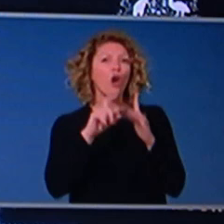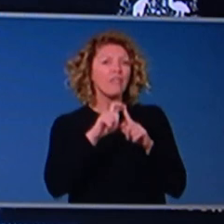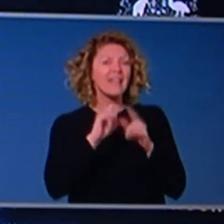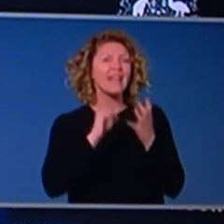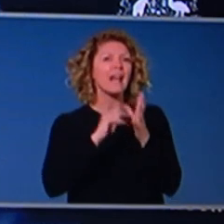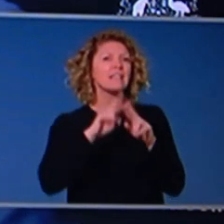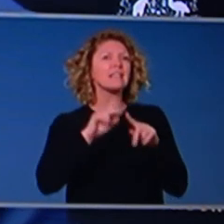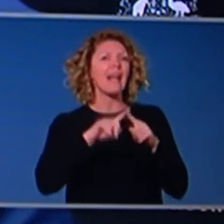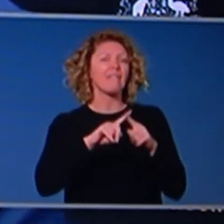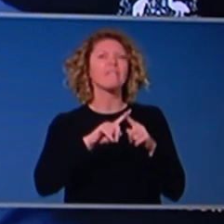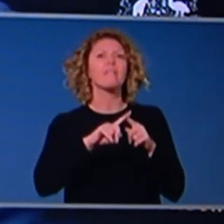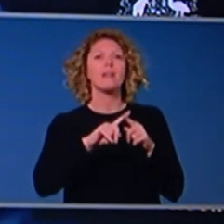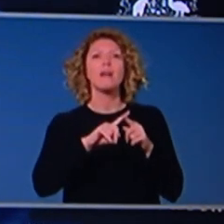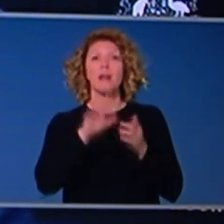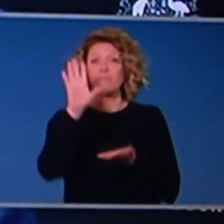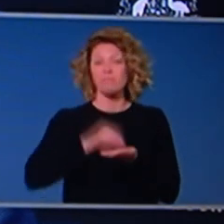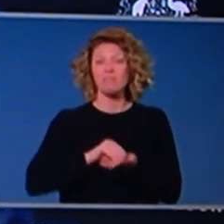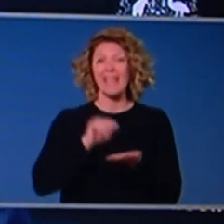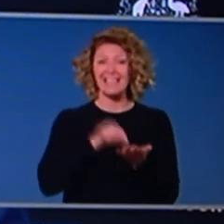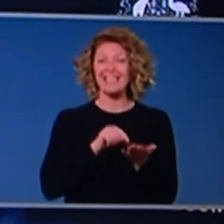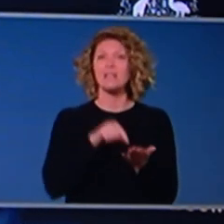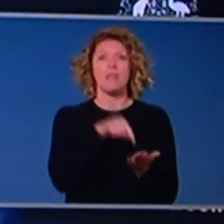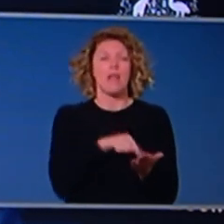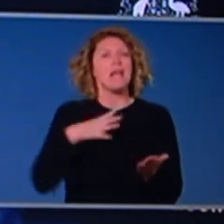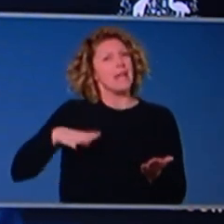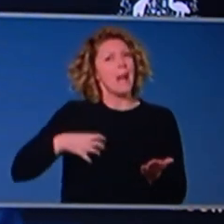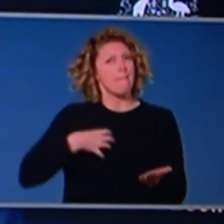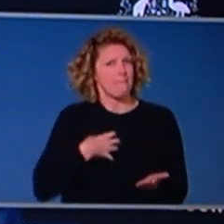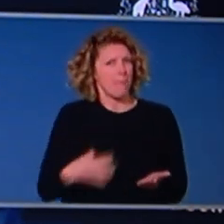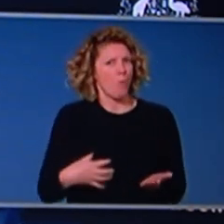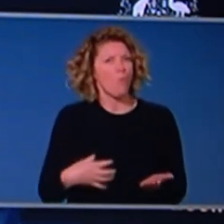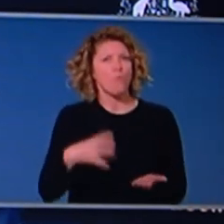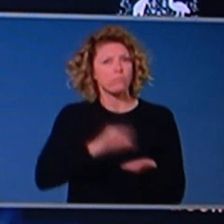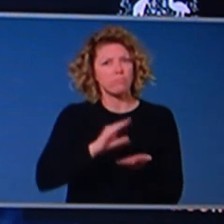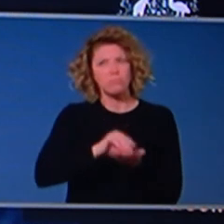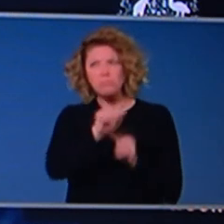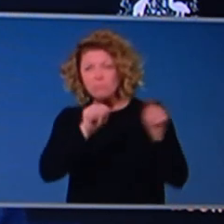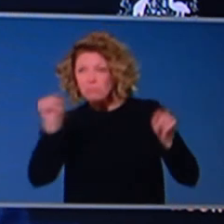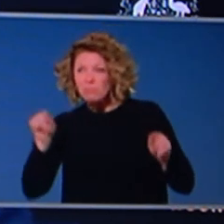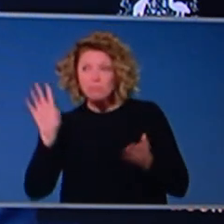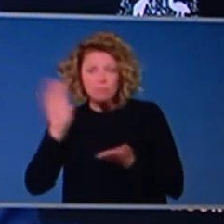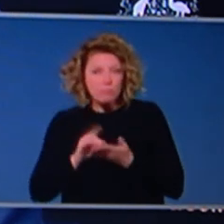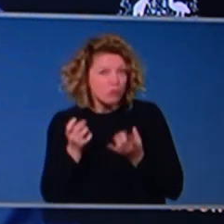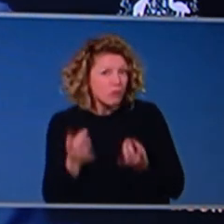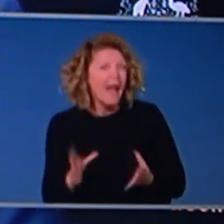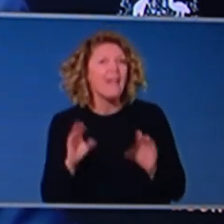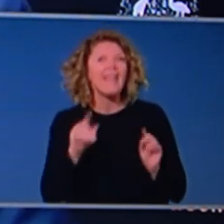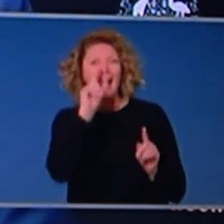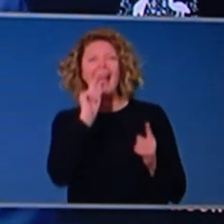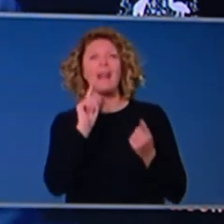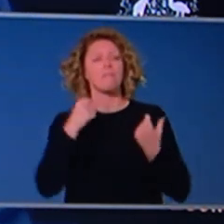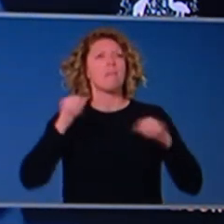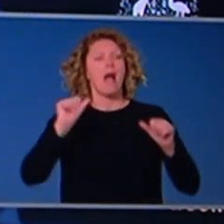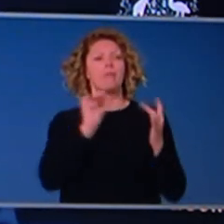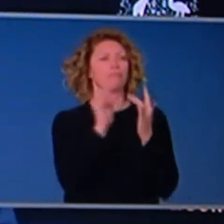higher before we can say that that final piece in the jigsaw puzzle of contact tracing is there. Then there was a range of